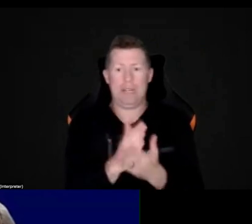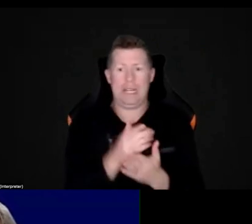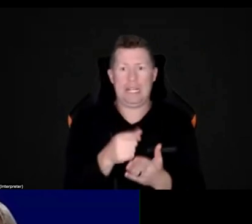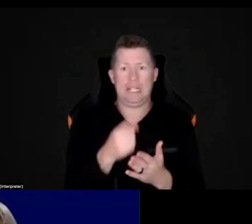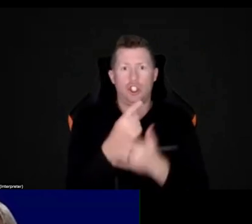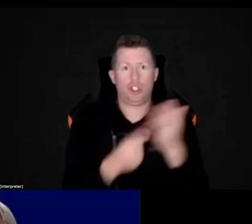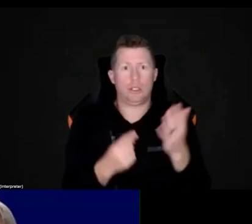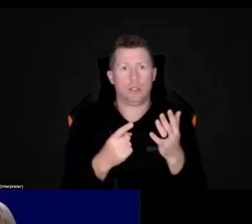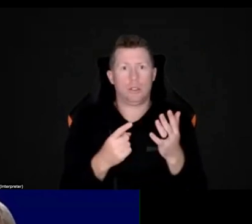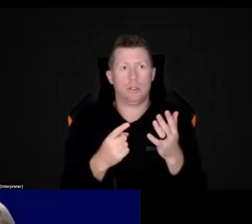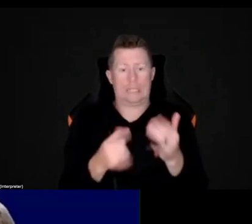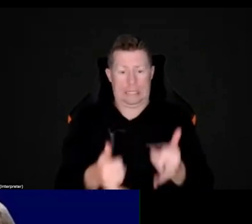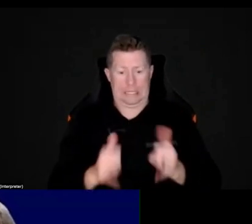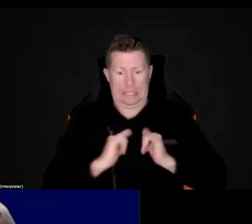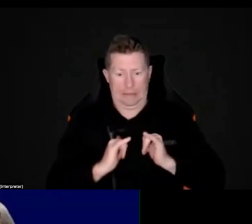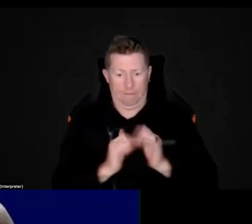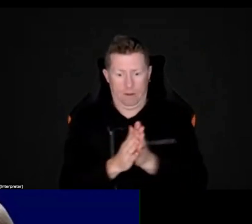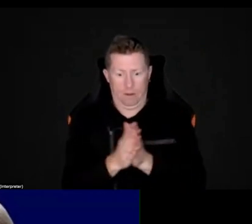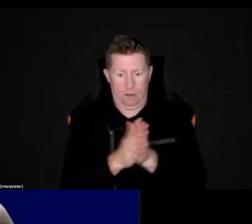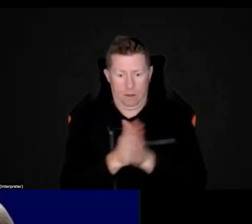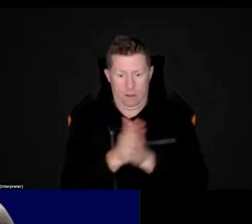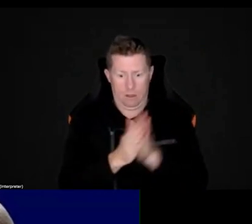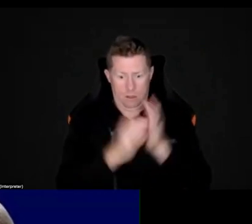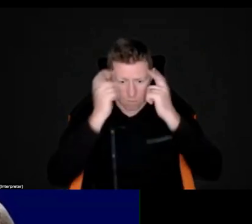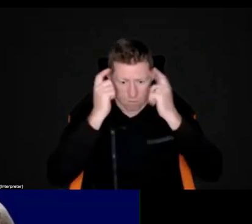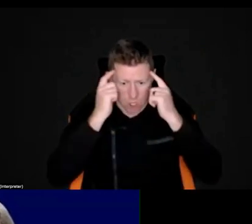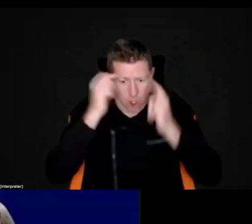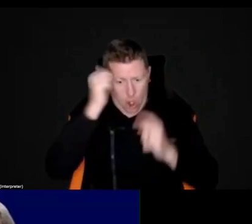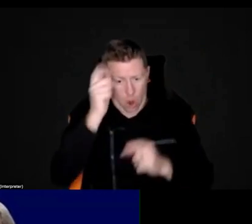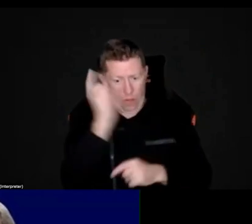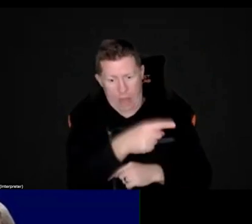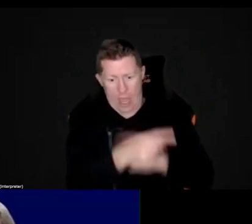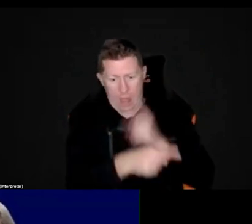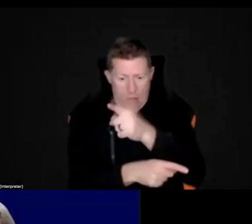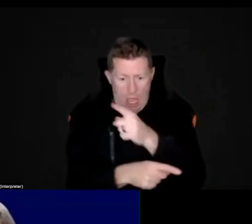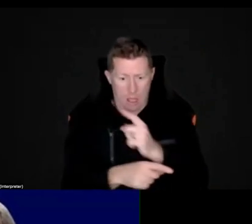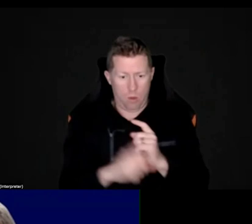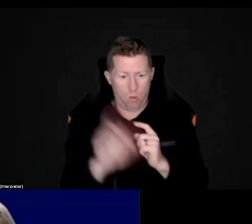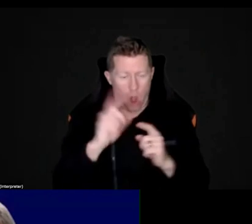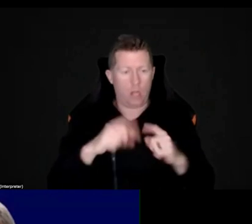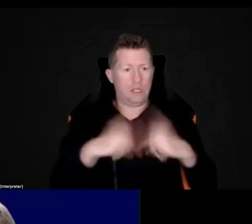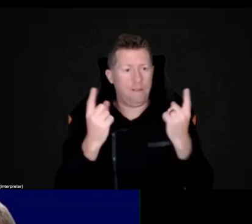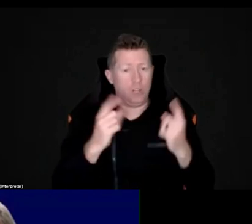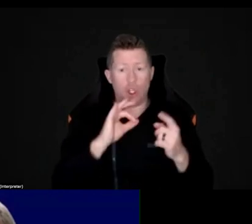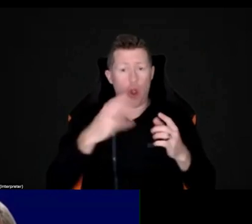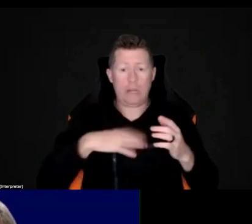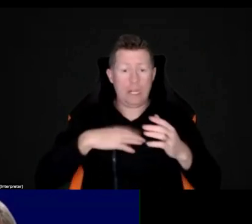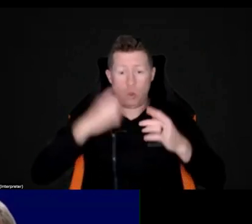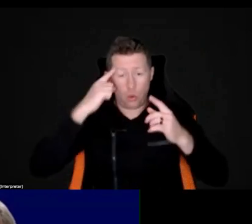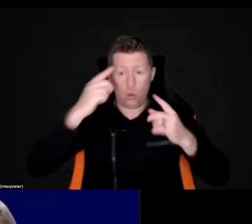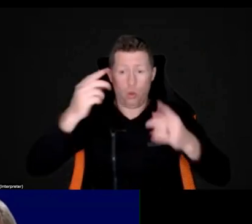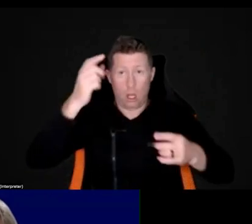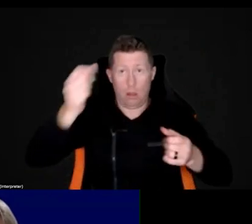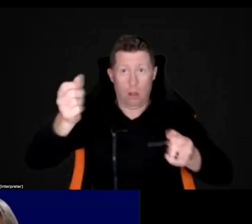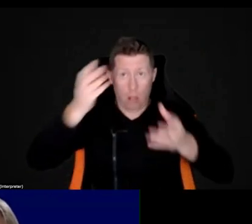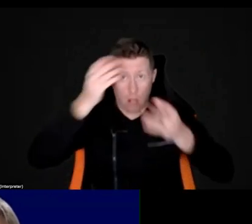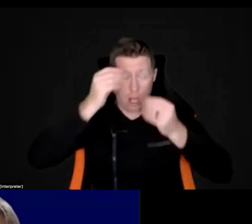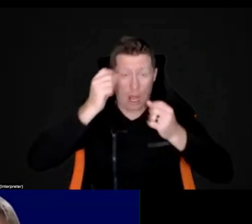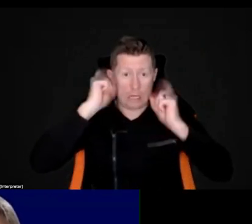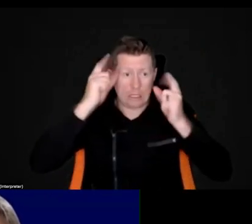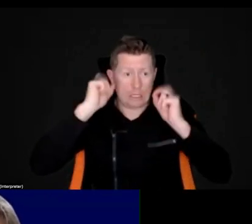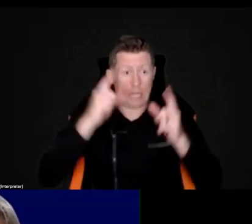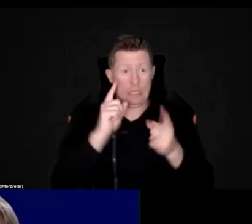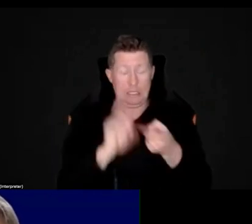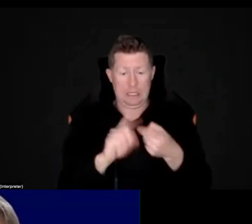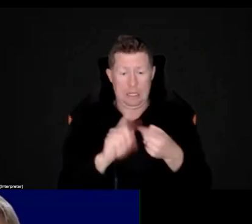stimulus for them. So they'll, so it's just a different way, you don't have to process light. So it's still activating the